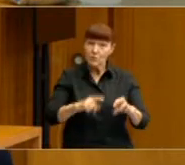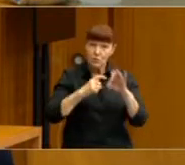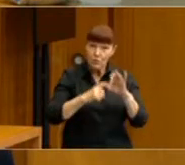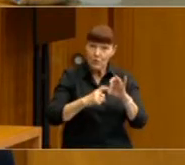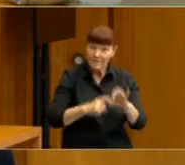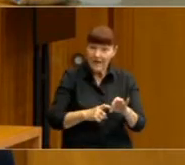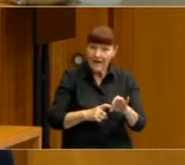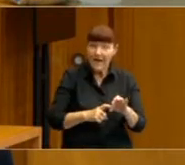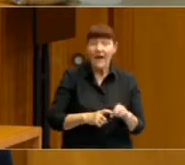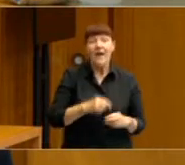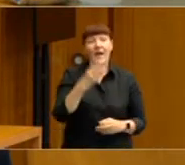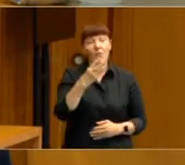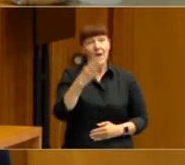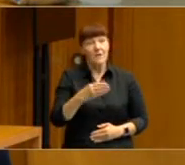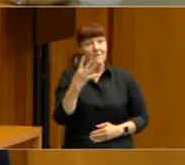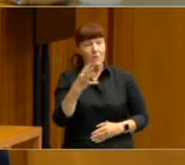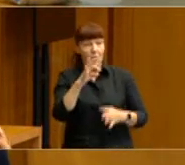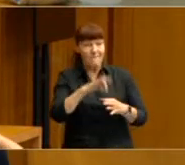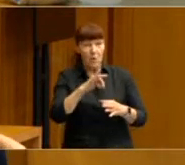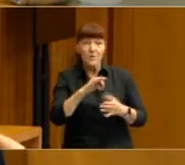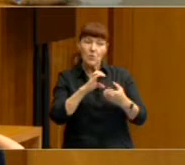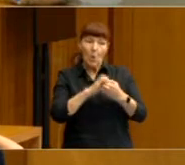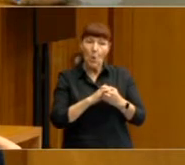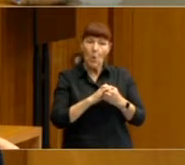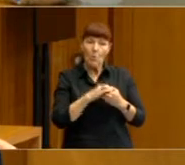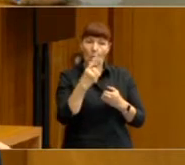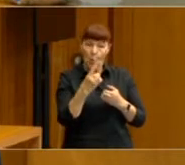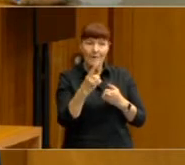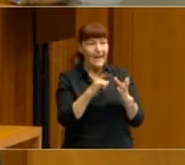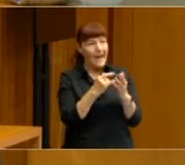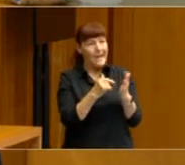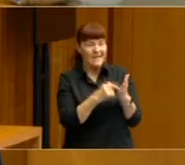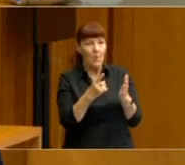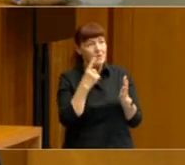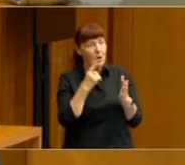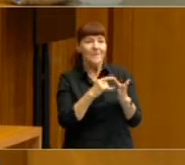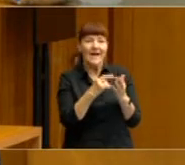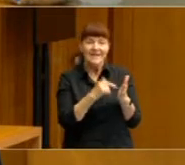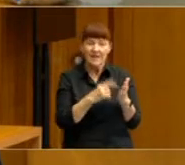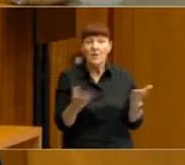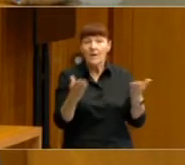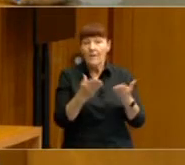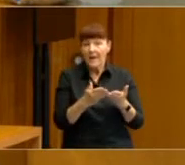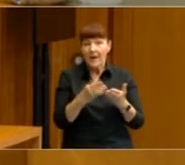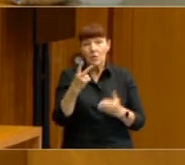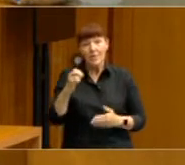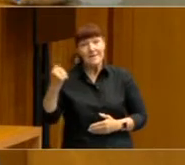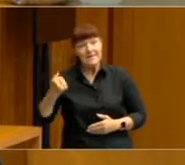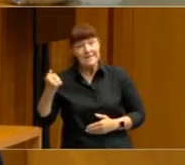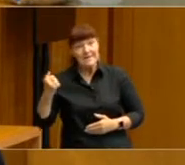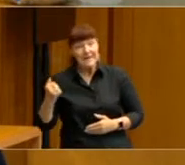voters own at least one of these assets. And when we compare voting between 2016 and